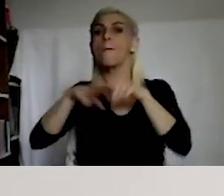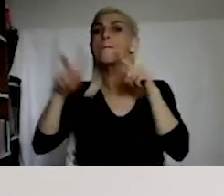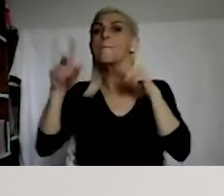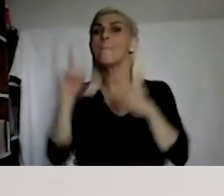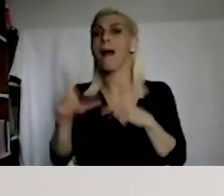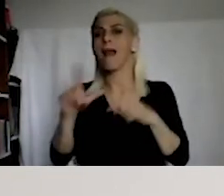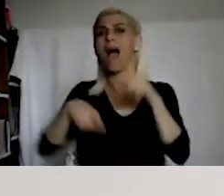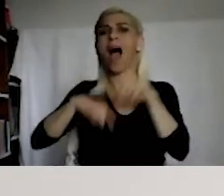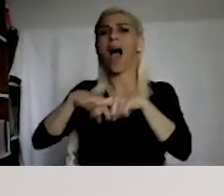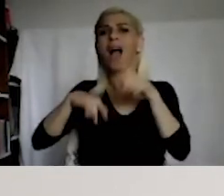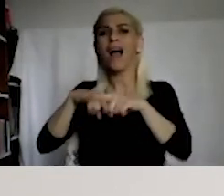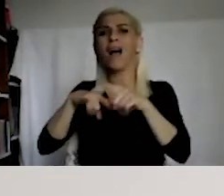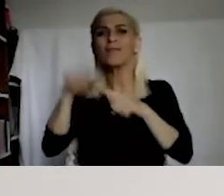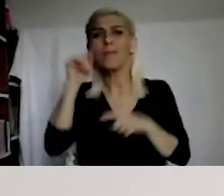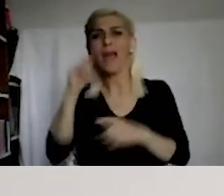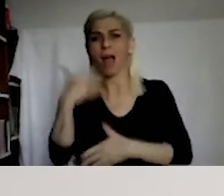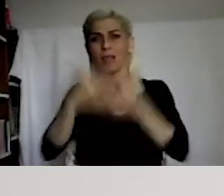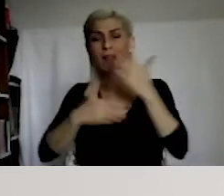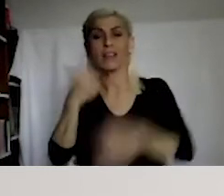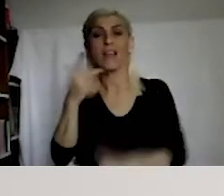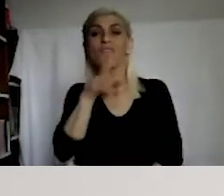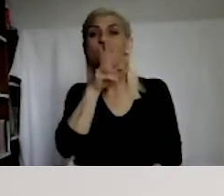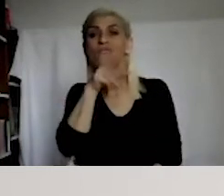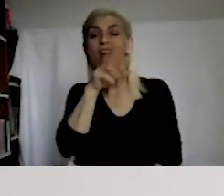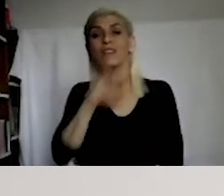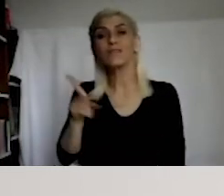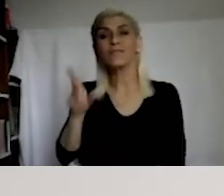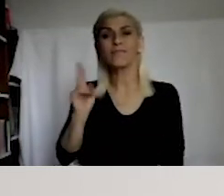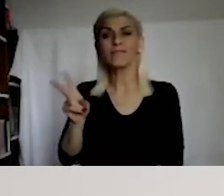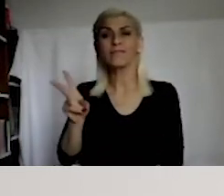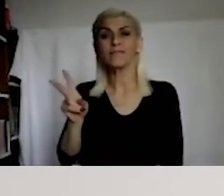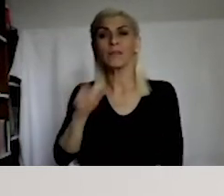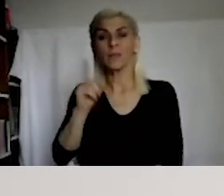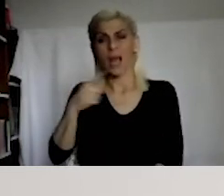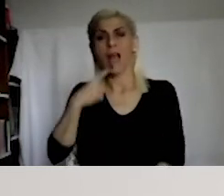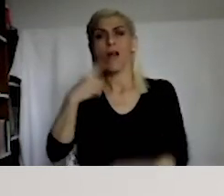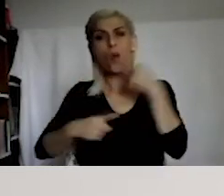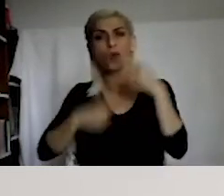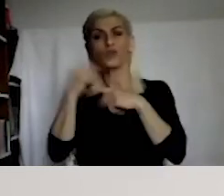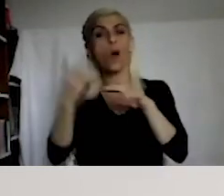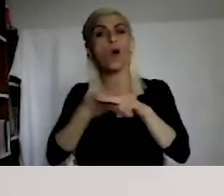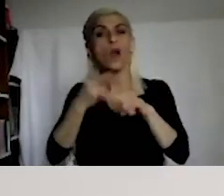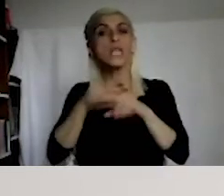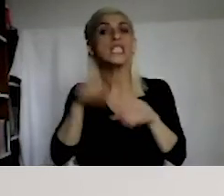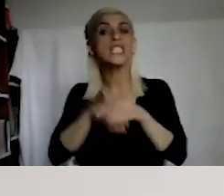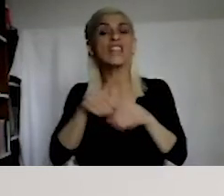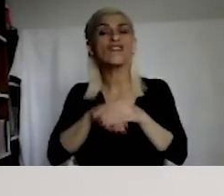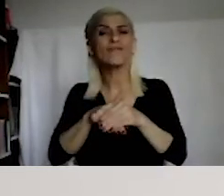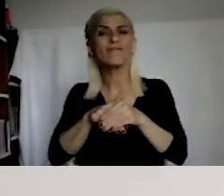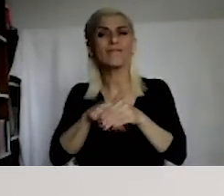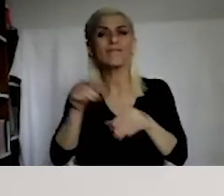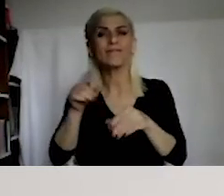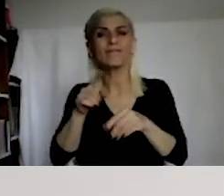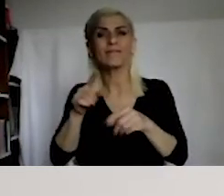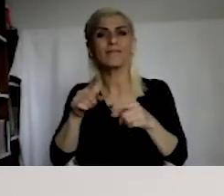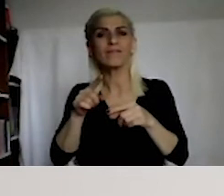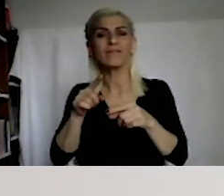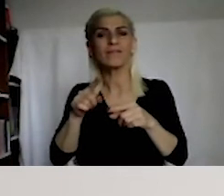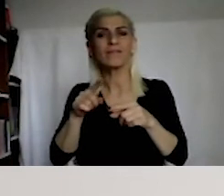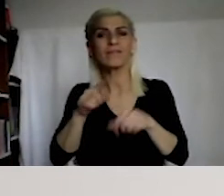an important example. A politician who said, we have 5 million foreigners